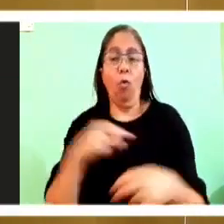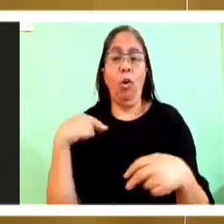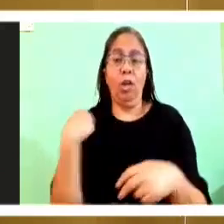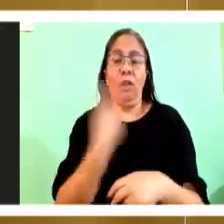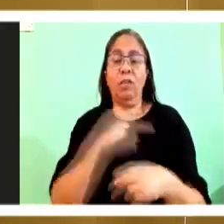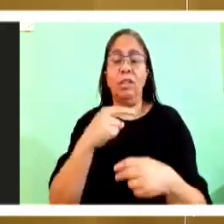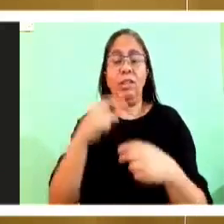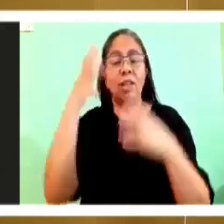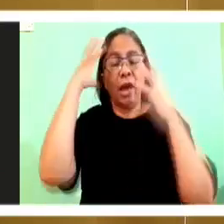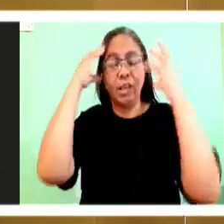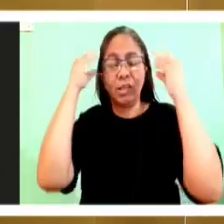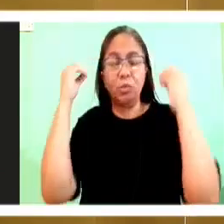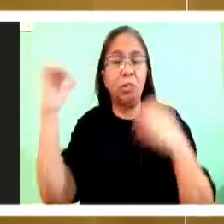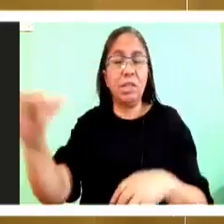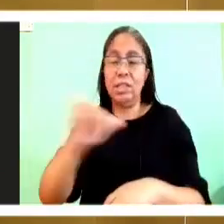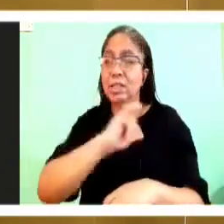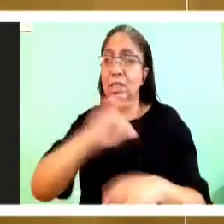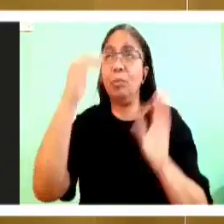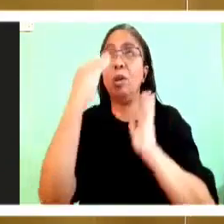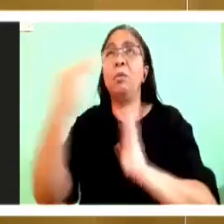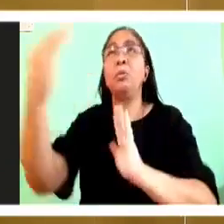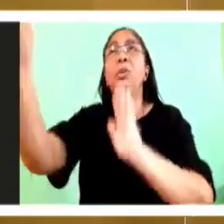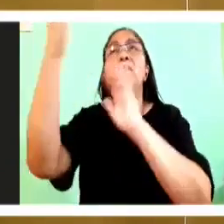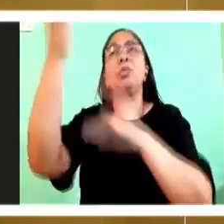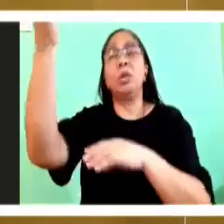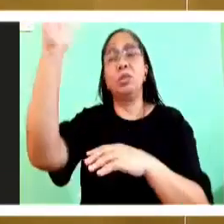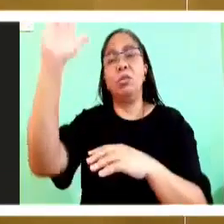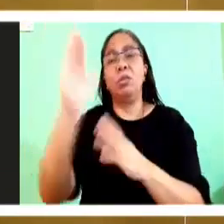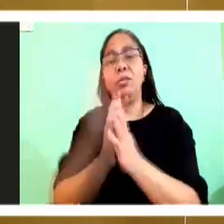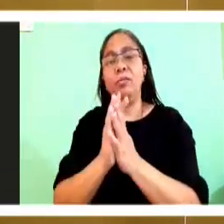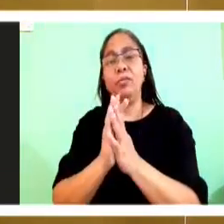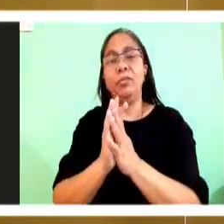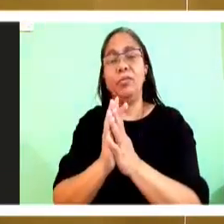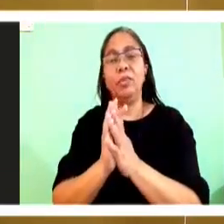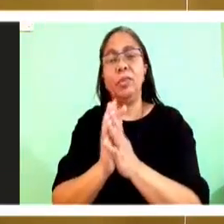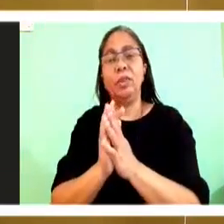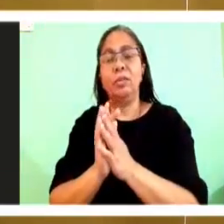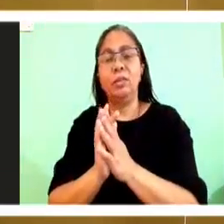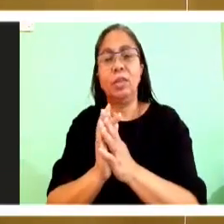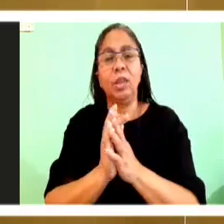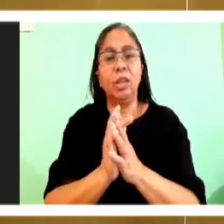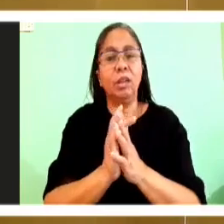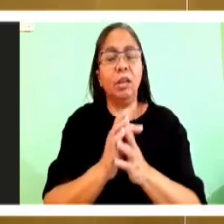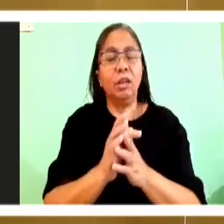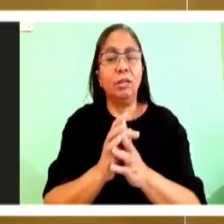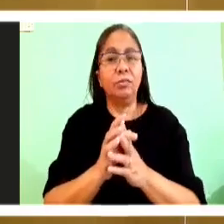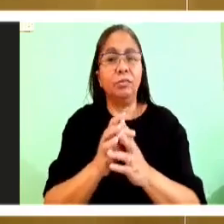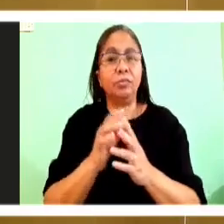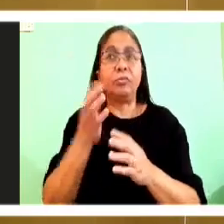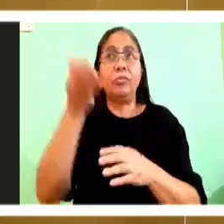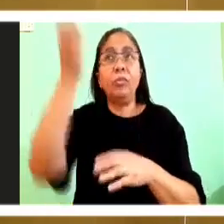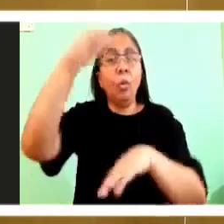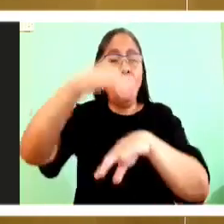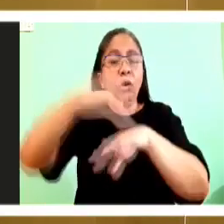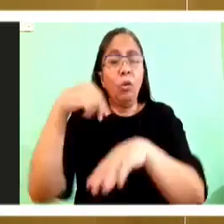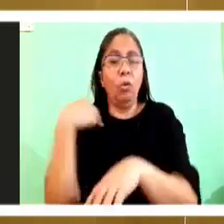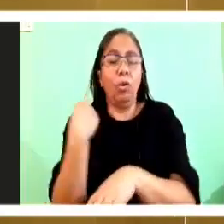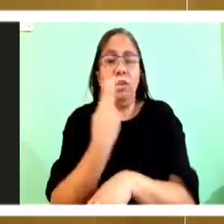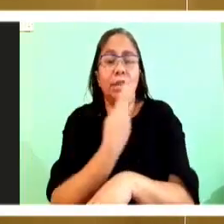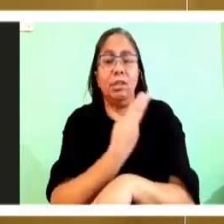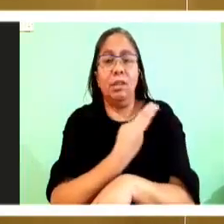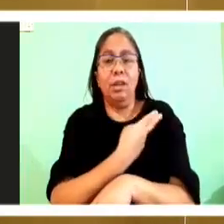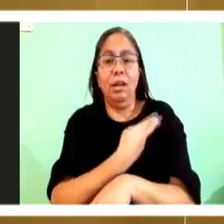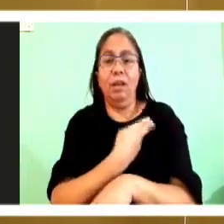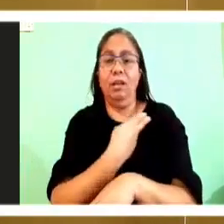face to face with God. To experience that call that he gives to us in our life where we